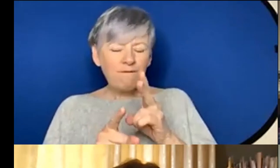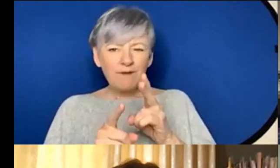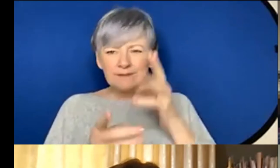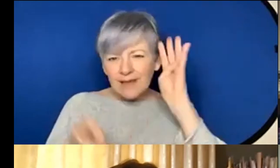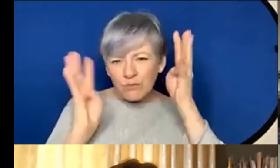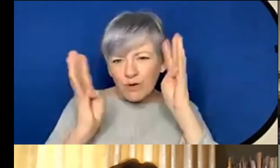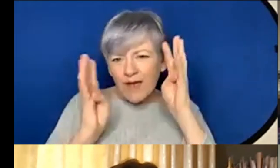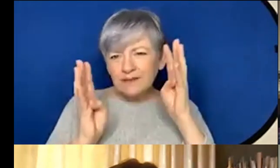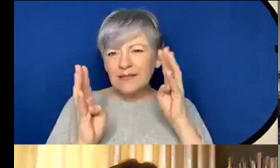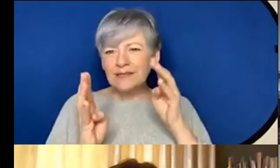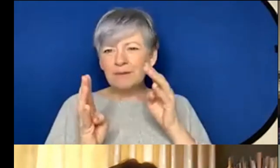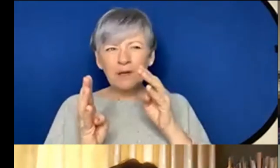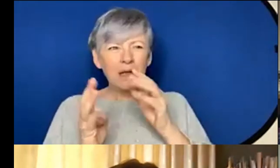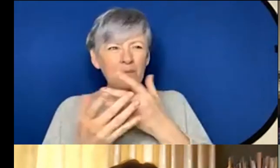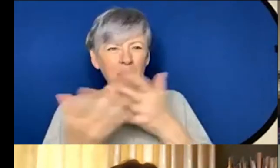probably